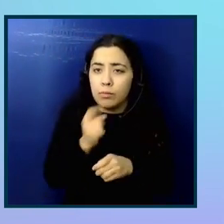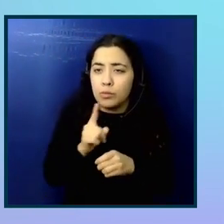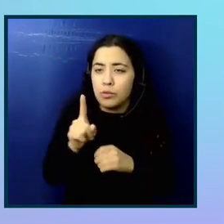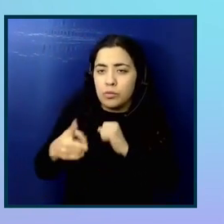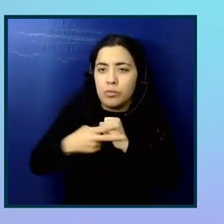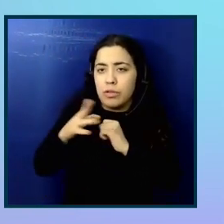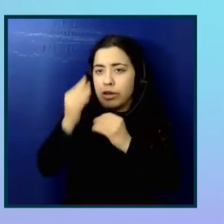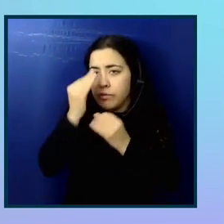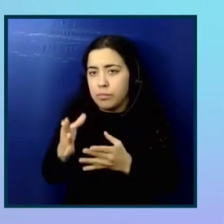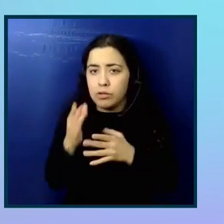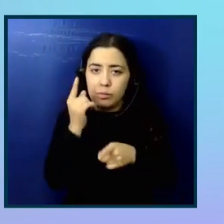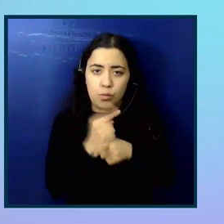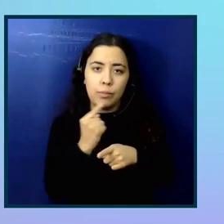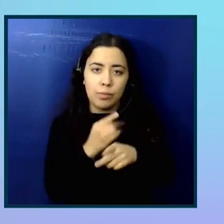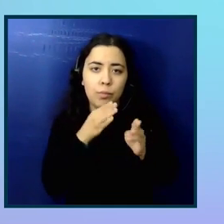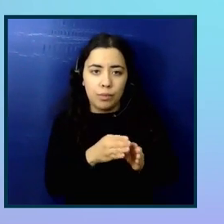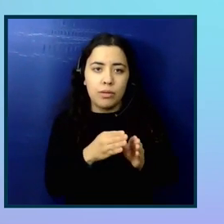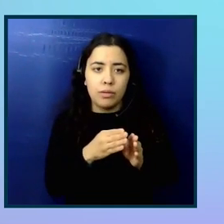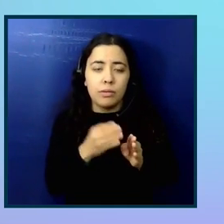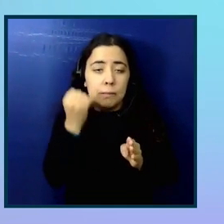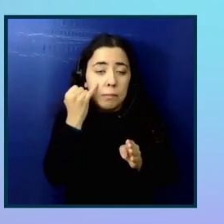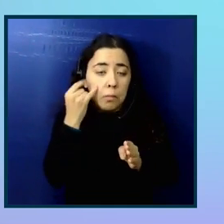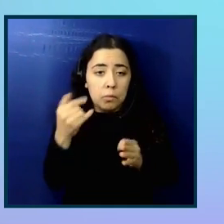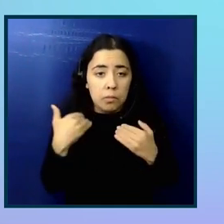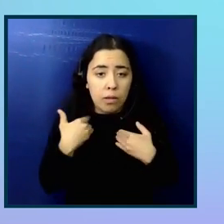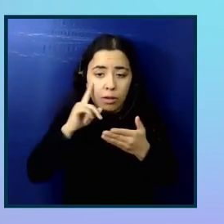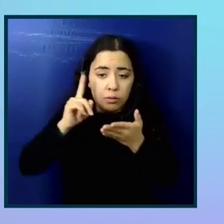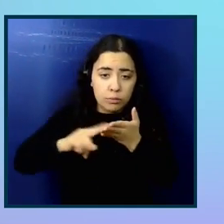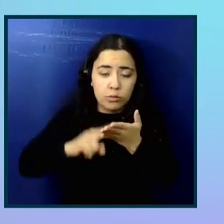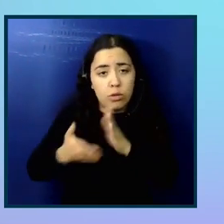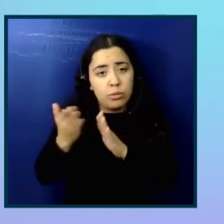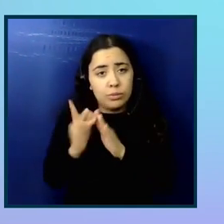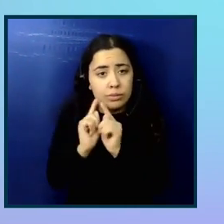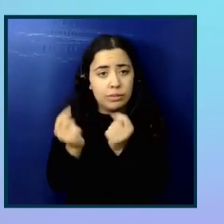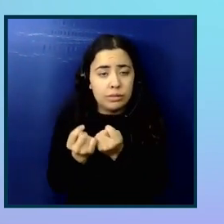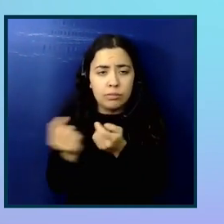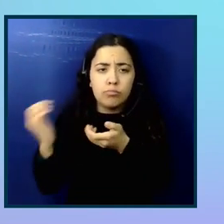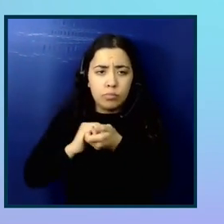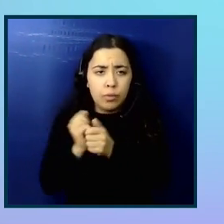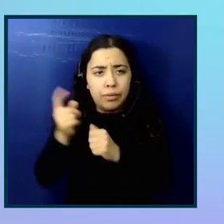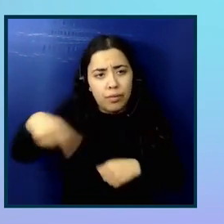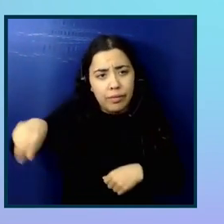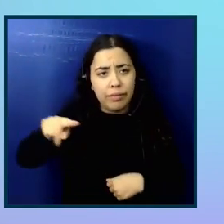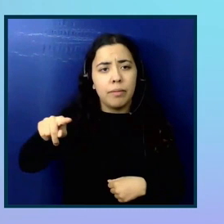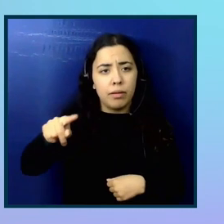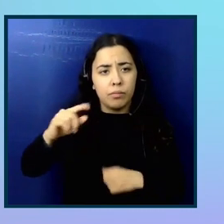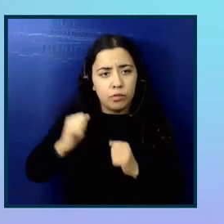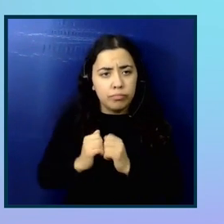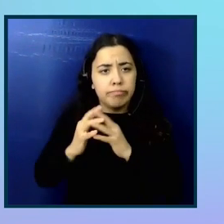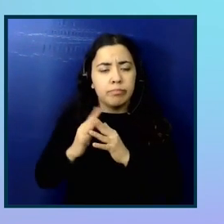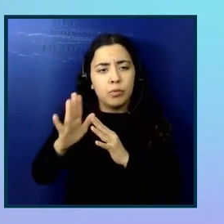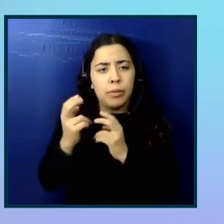the data correctly. And again, if you have like a research operations team, work with them to build that panel.